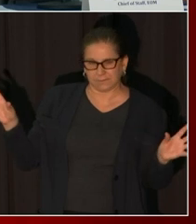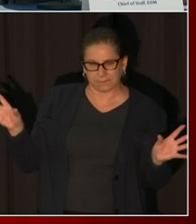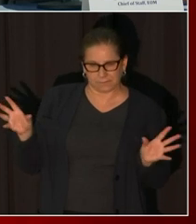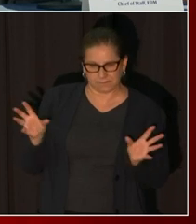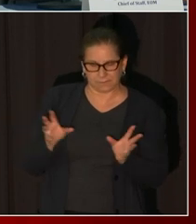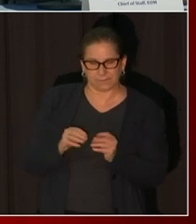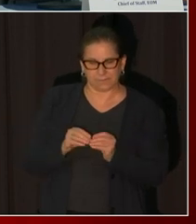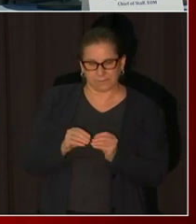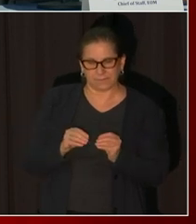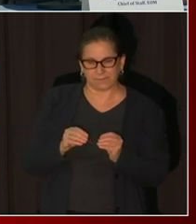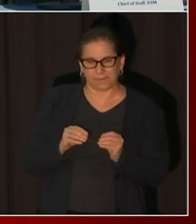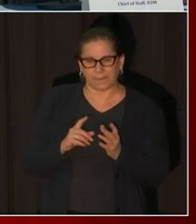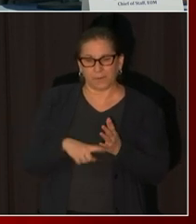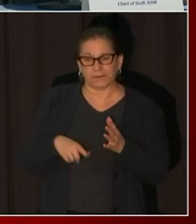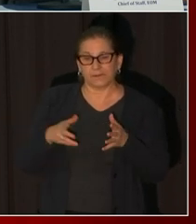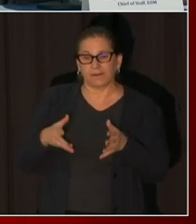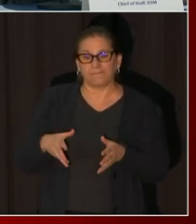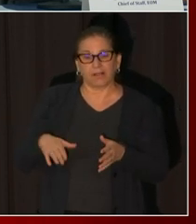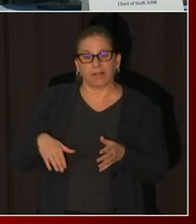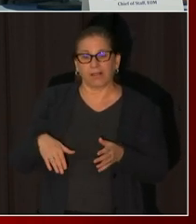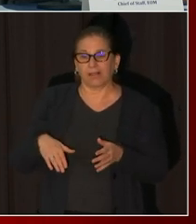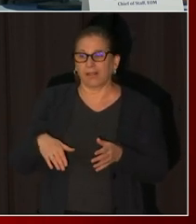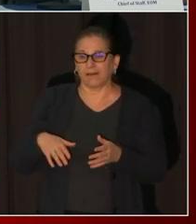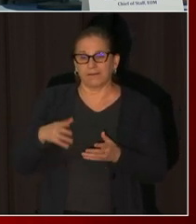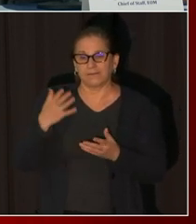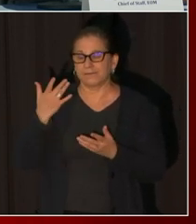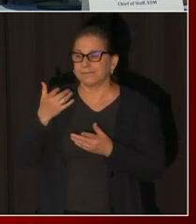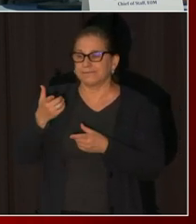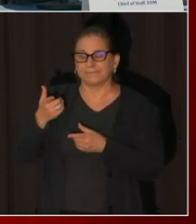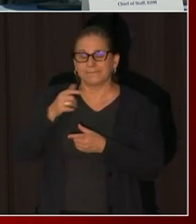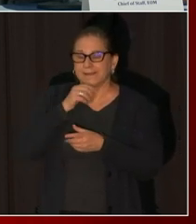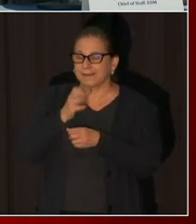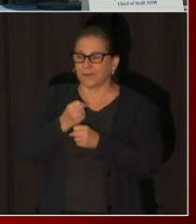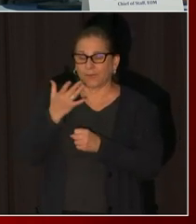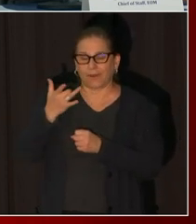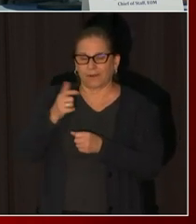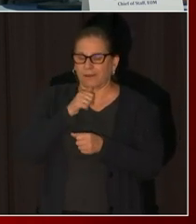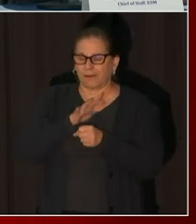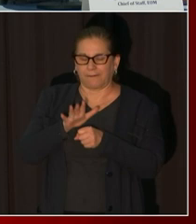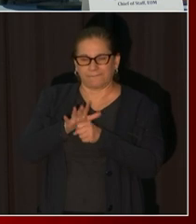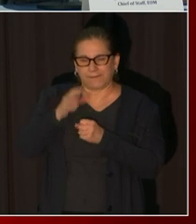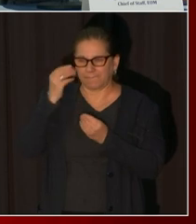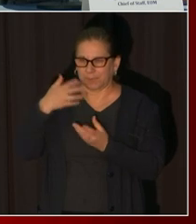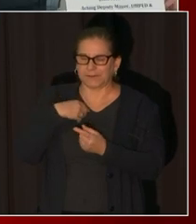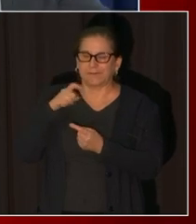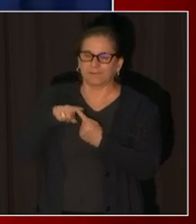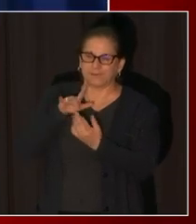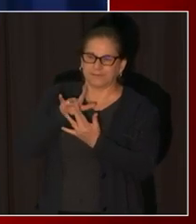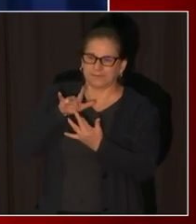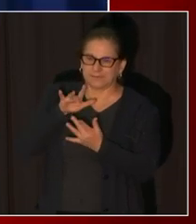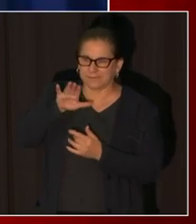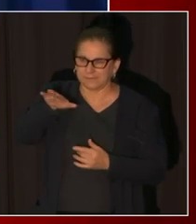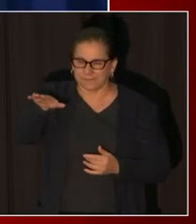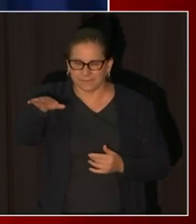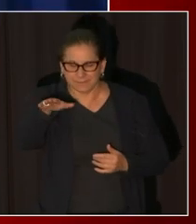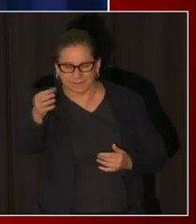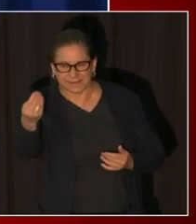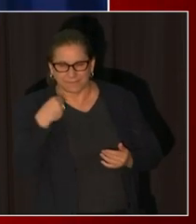information so the but the the number of independent contractors that number won't change that's 3069